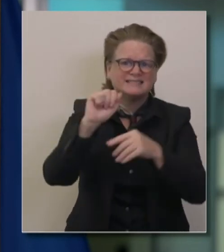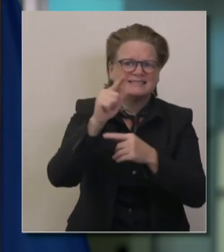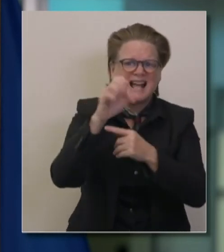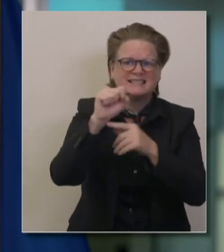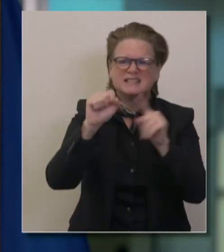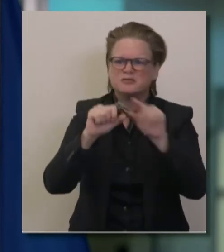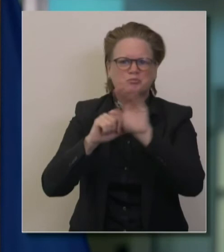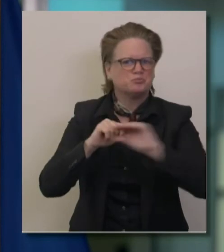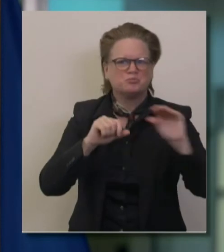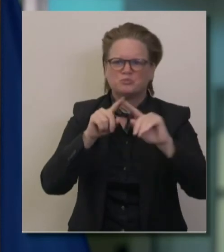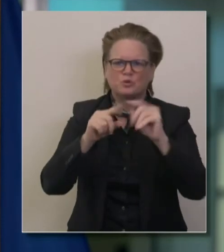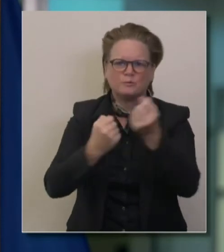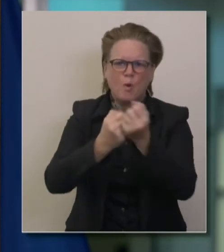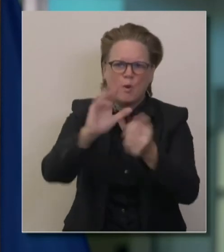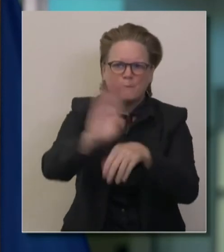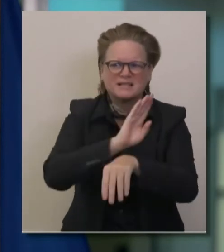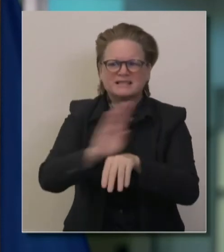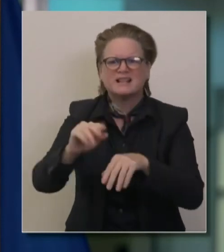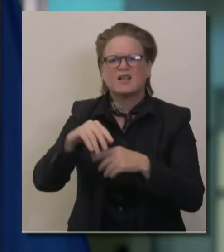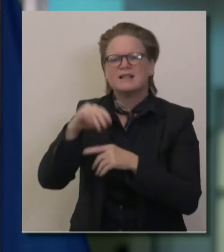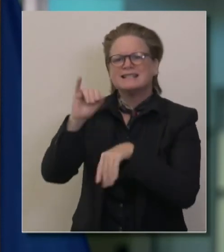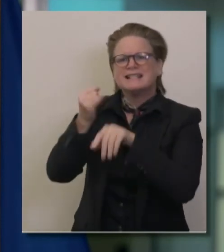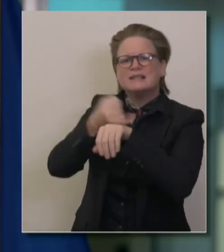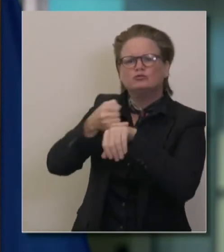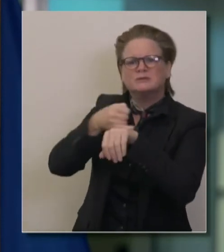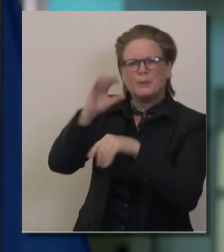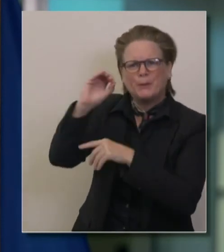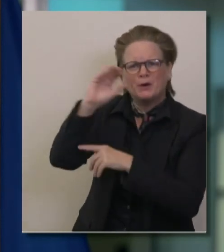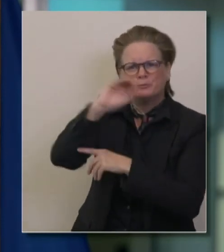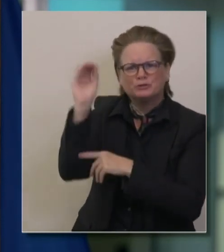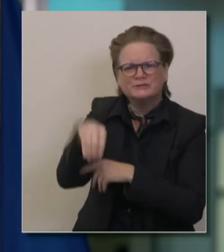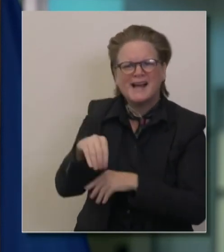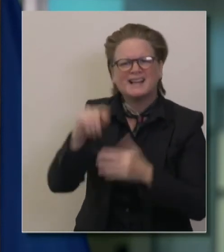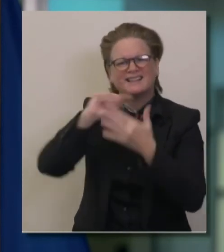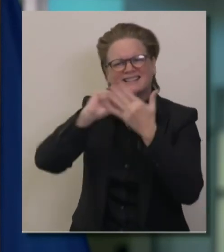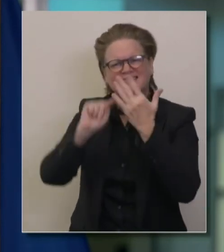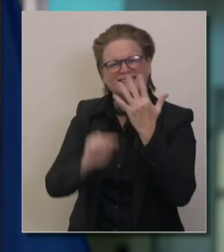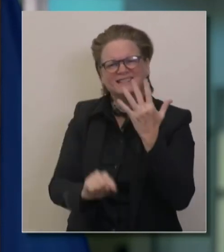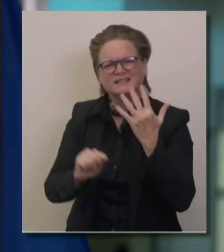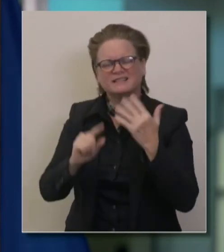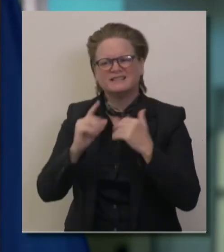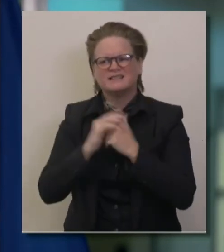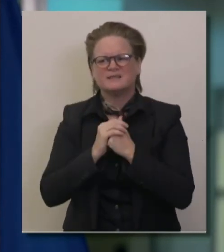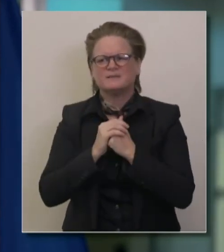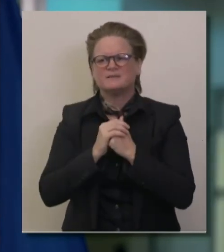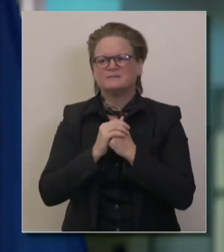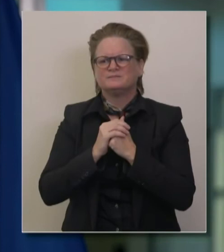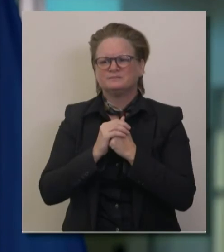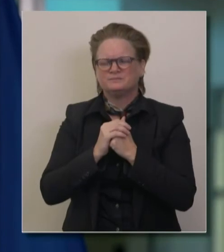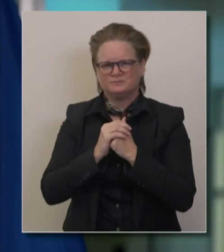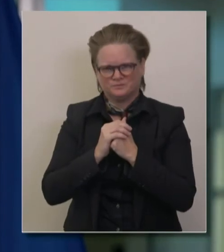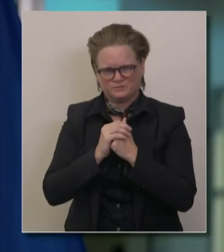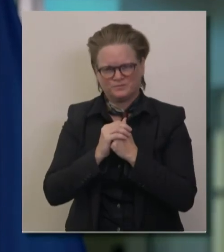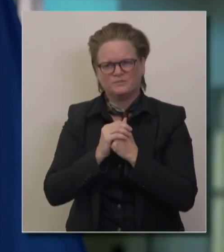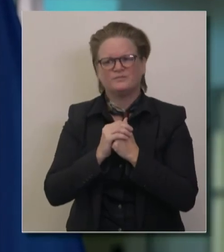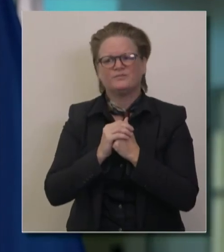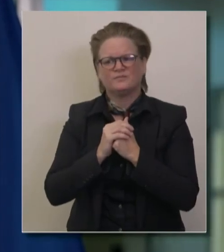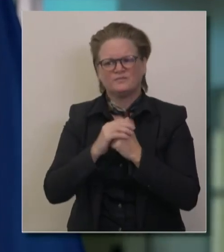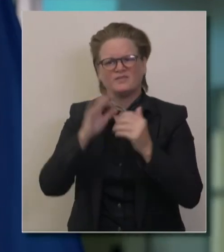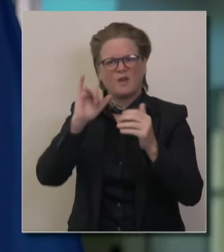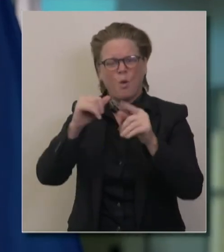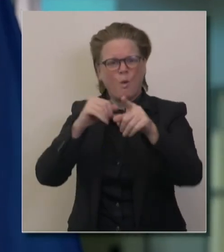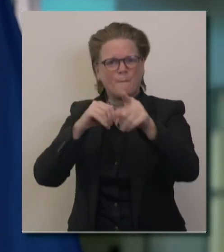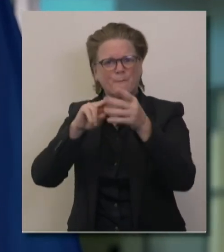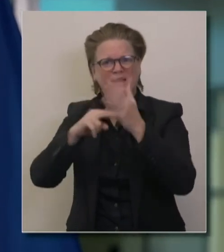week. We are waiving sales tax from being collected and distributed back to the state. We are